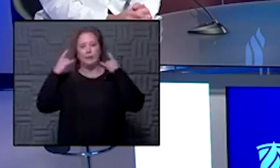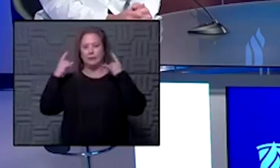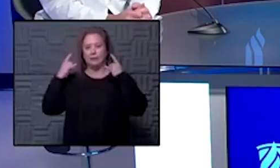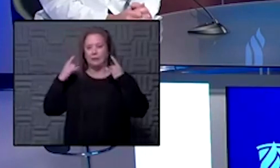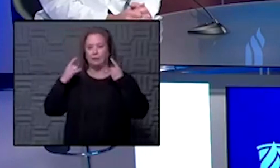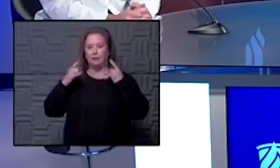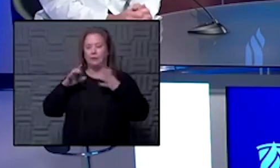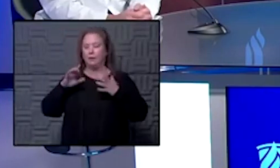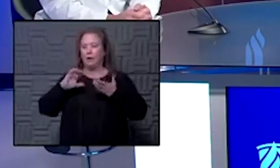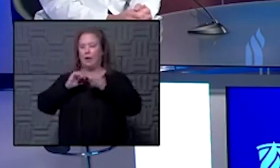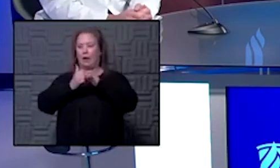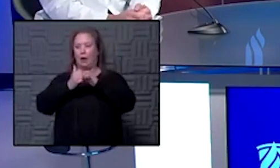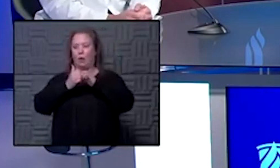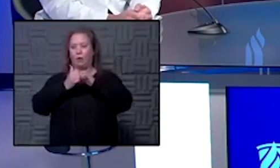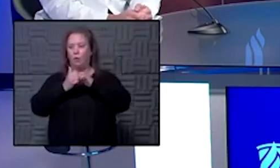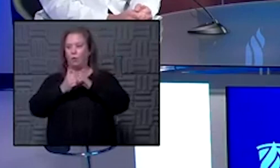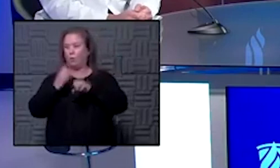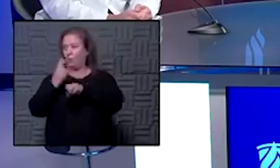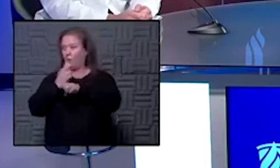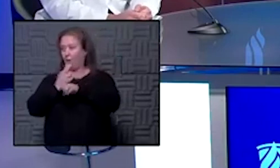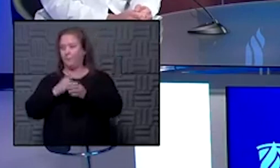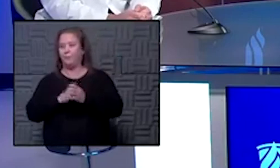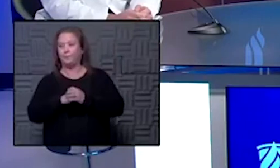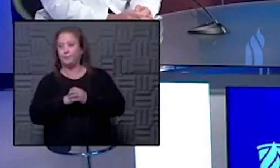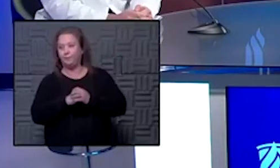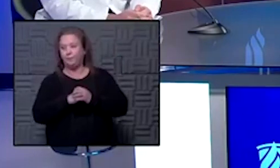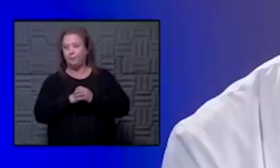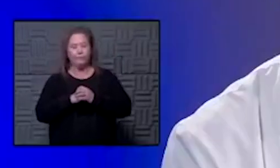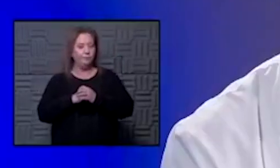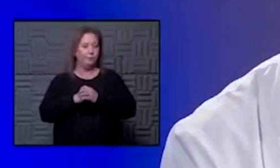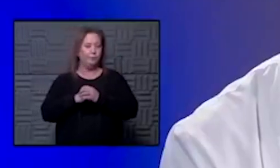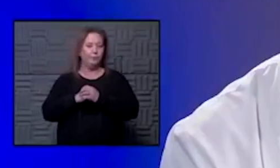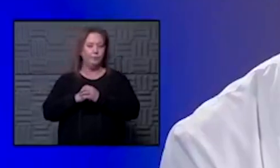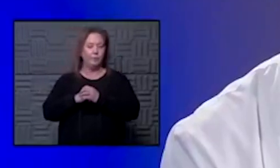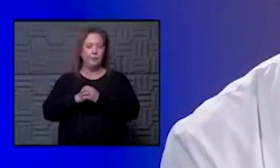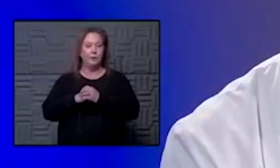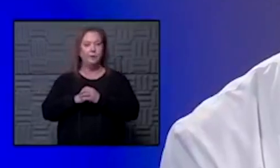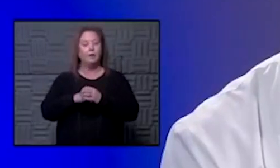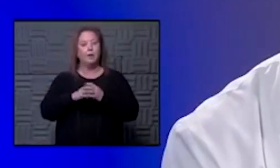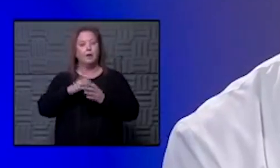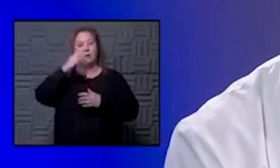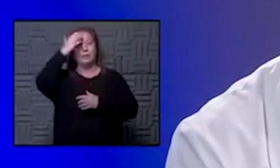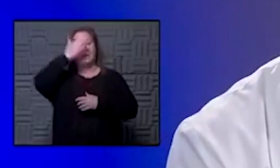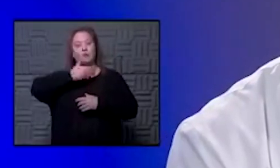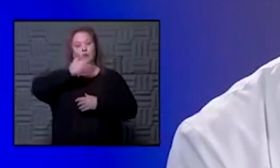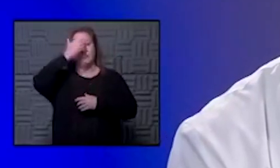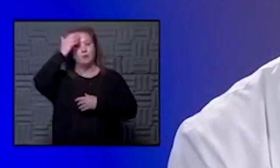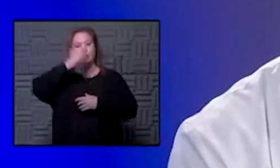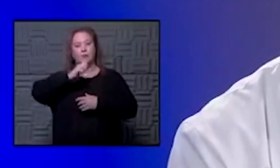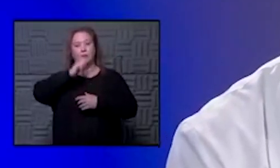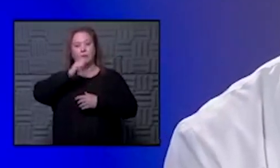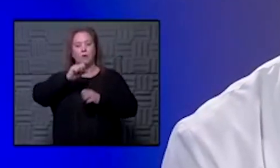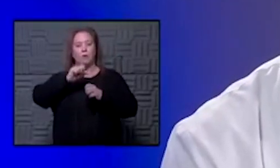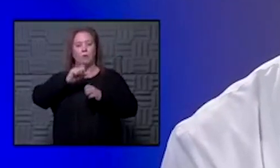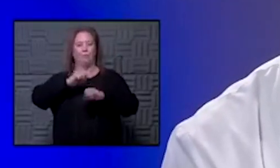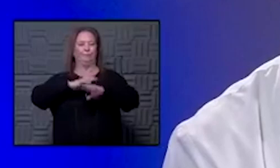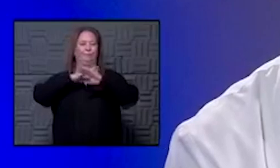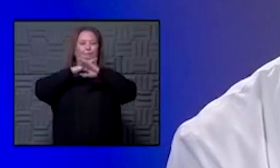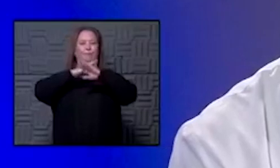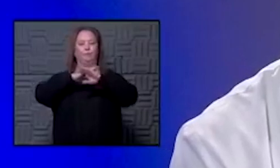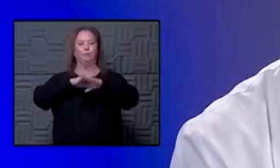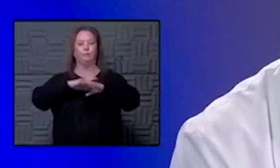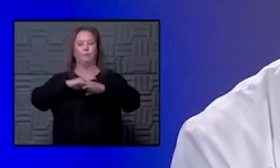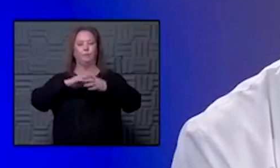covering and how do you wear it yeah um so first of all the face shields themselves do not constitute barrier